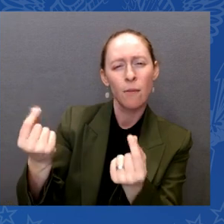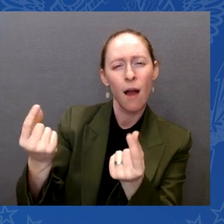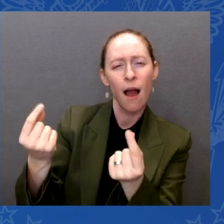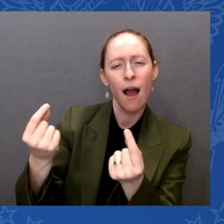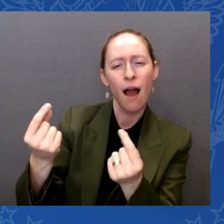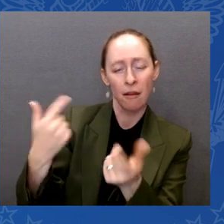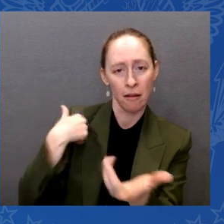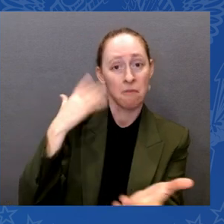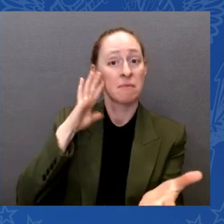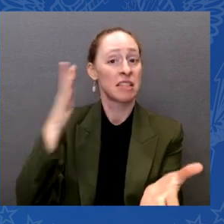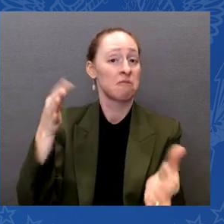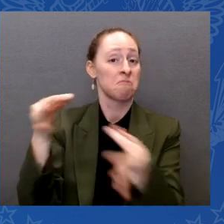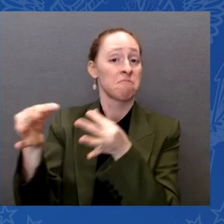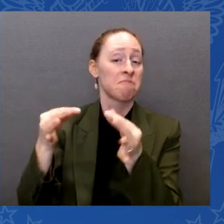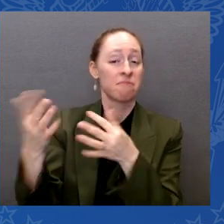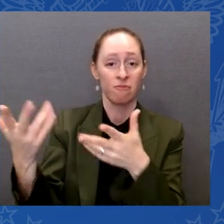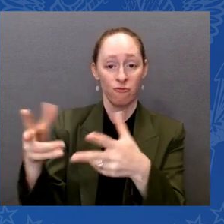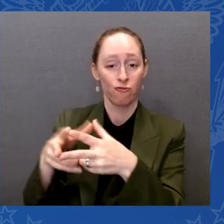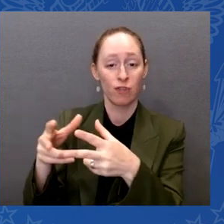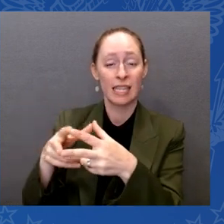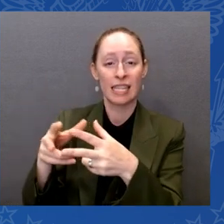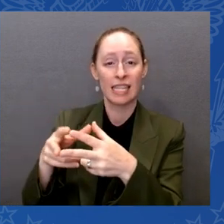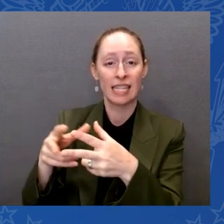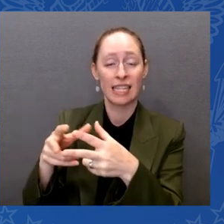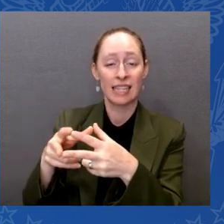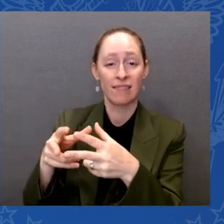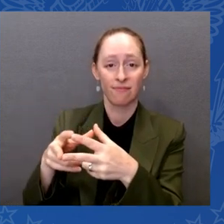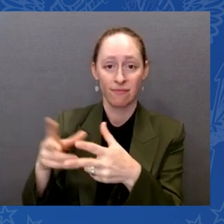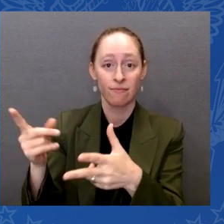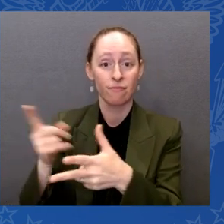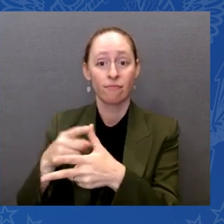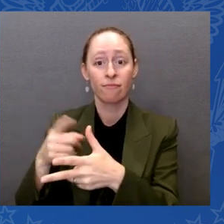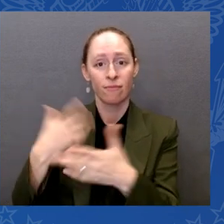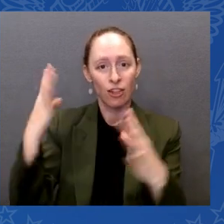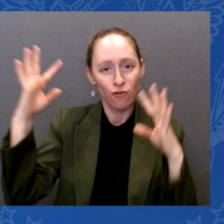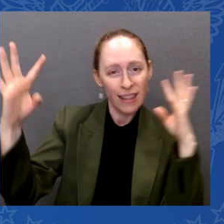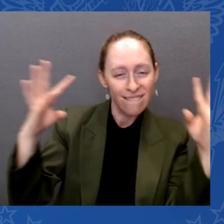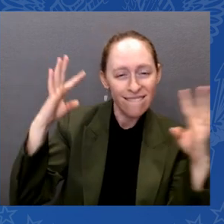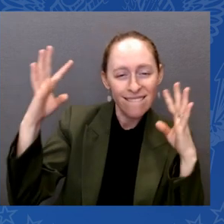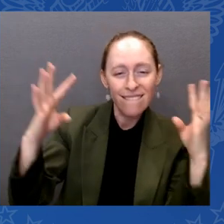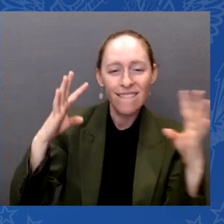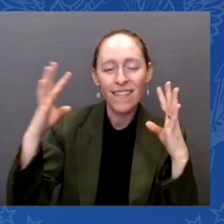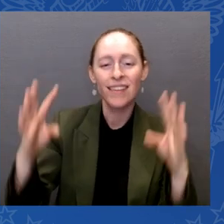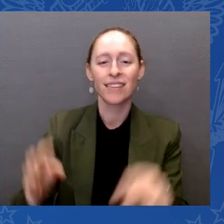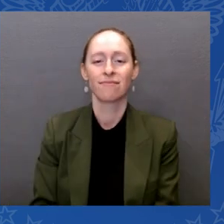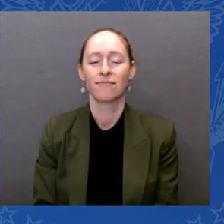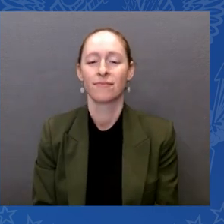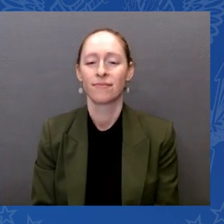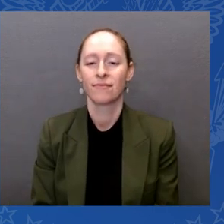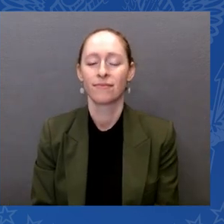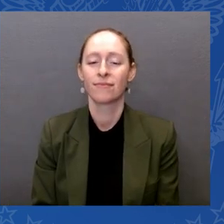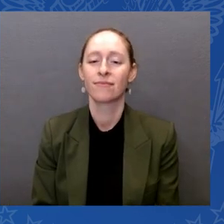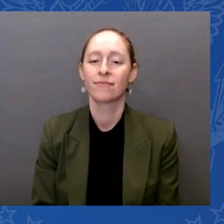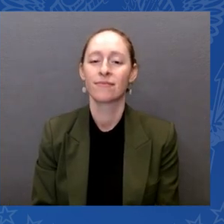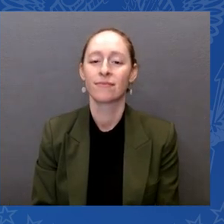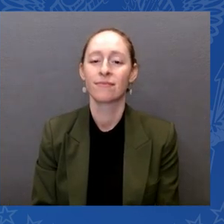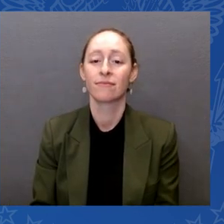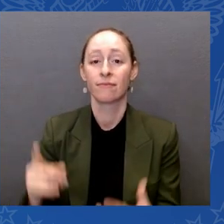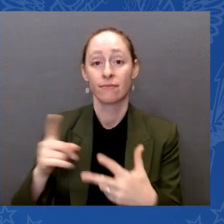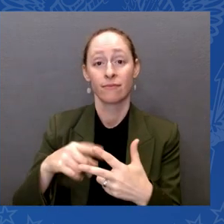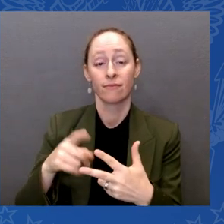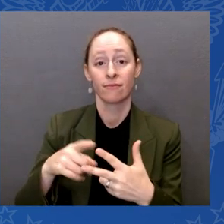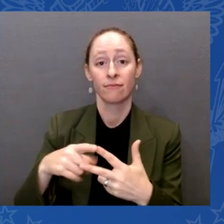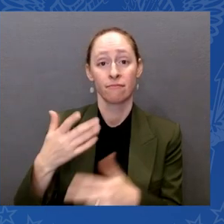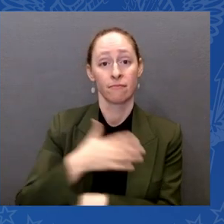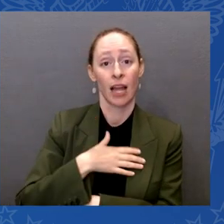Creativity. My disability means that sometimes I can't do things in the same way as others do.